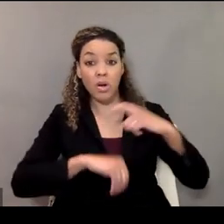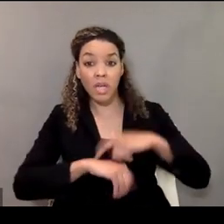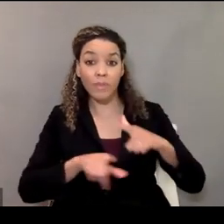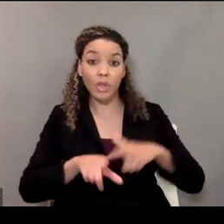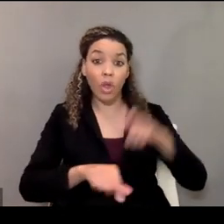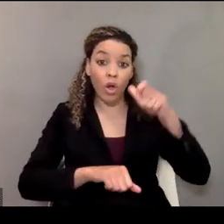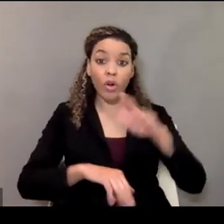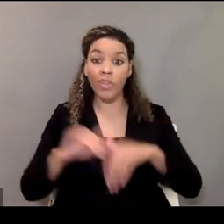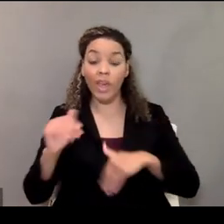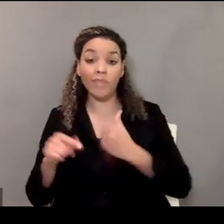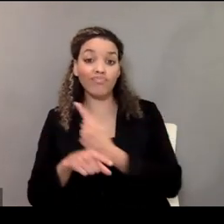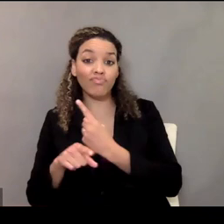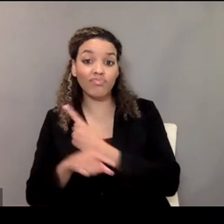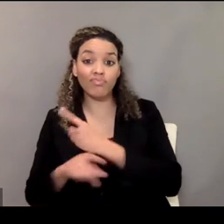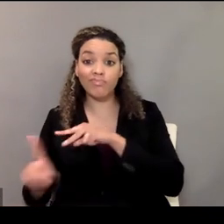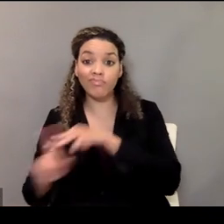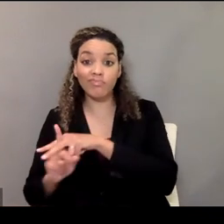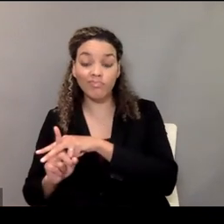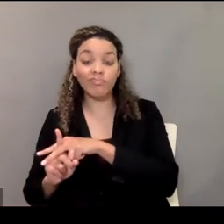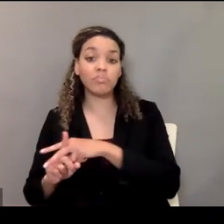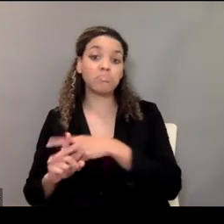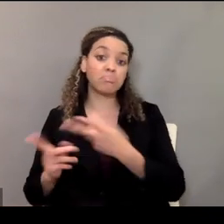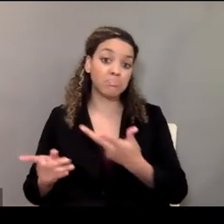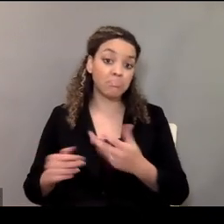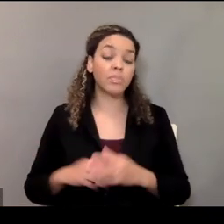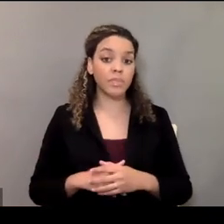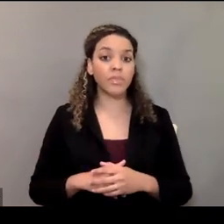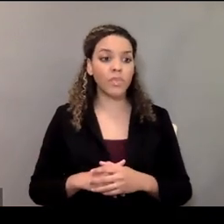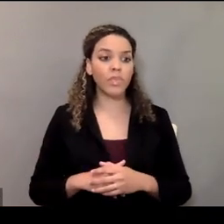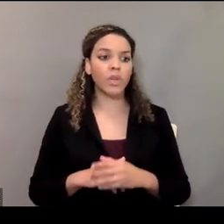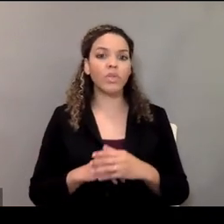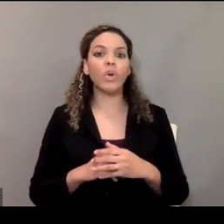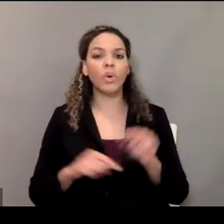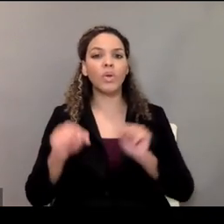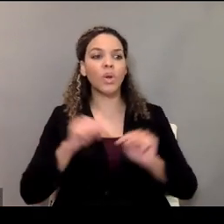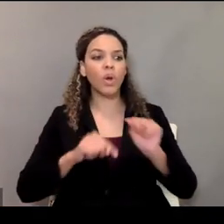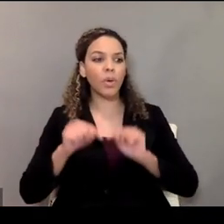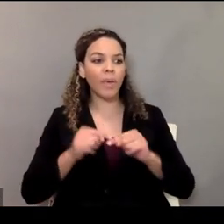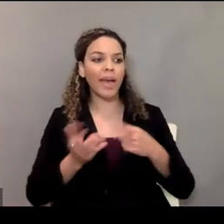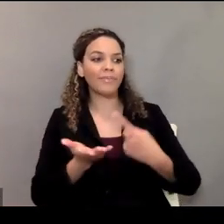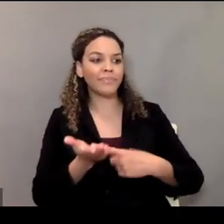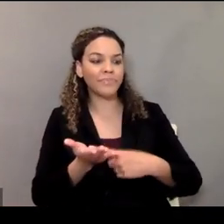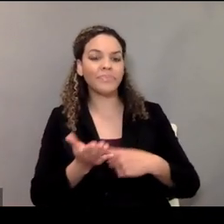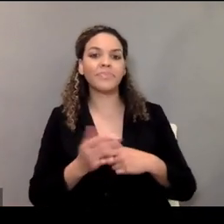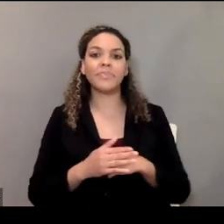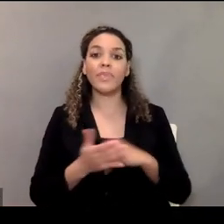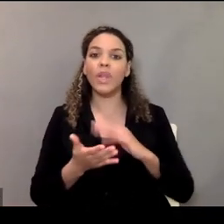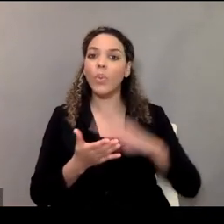longer than just a regular phone charge. So just to go back over things,